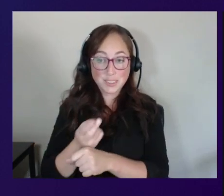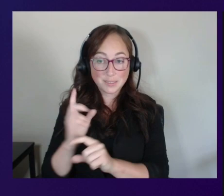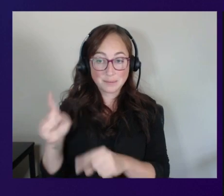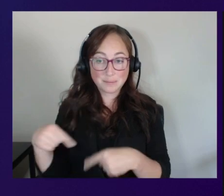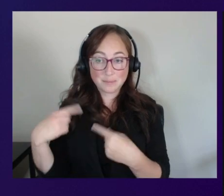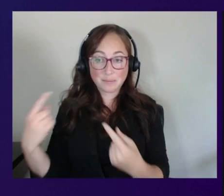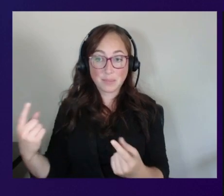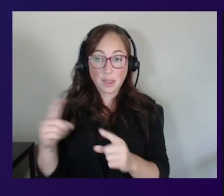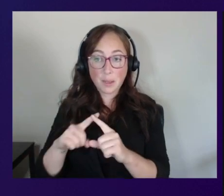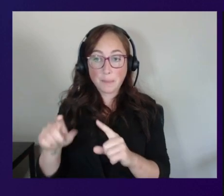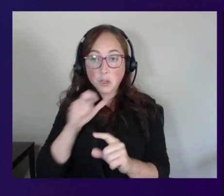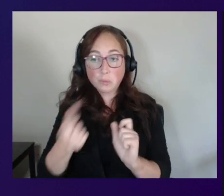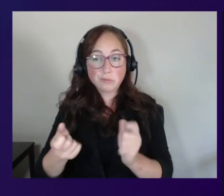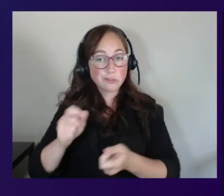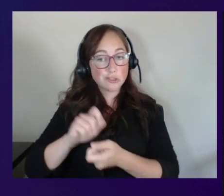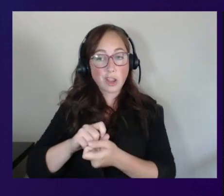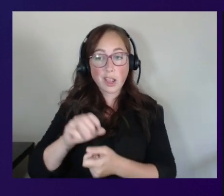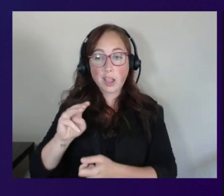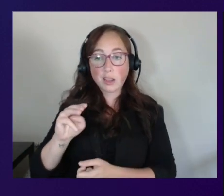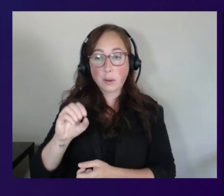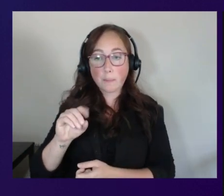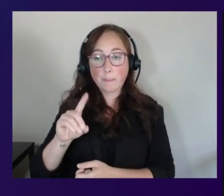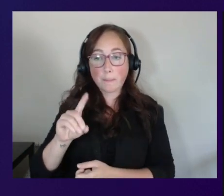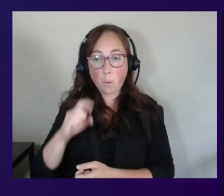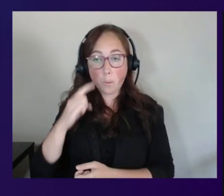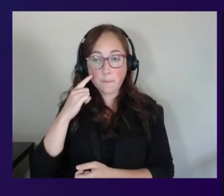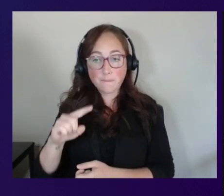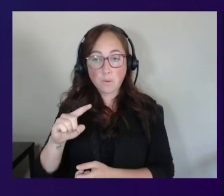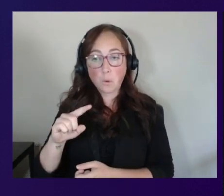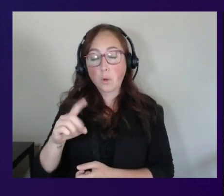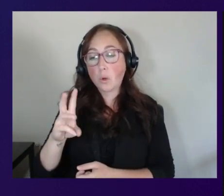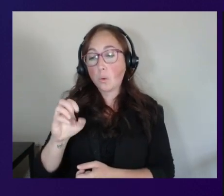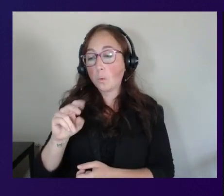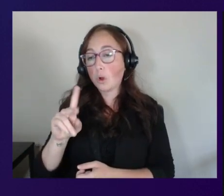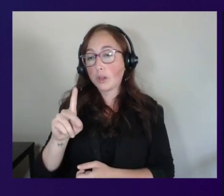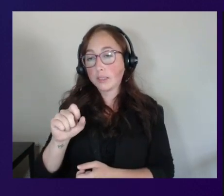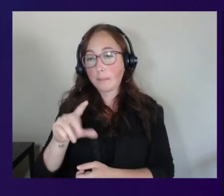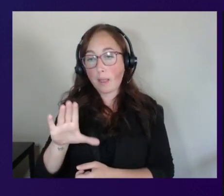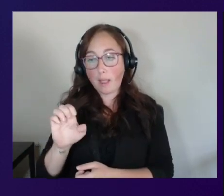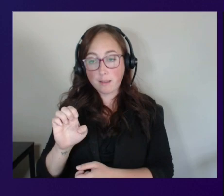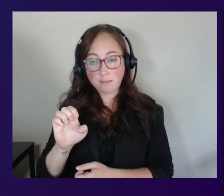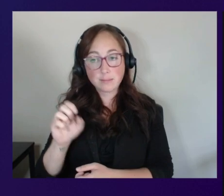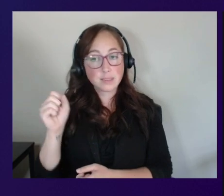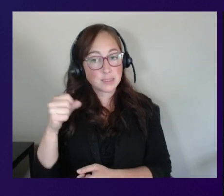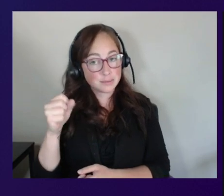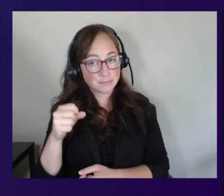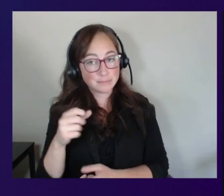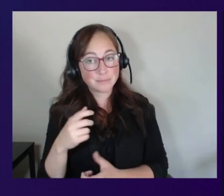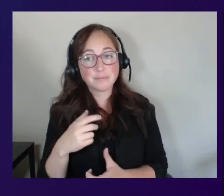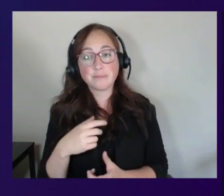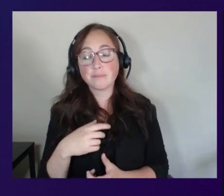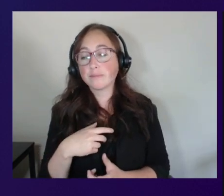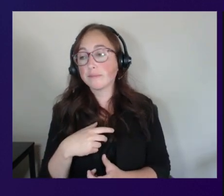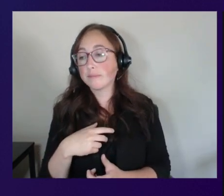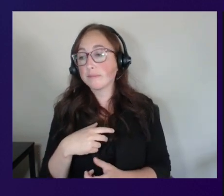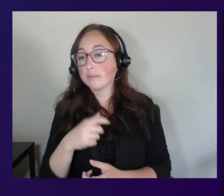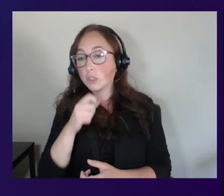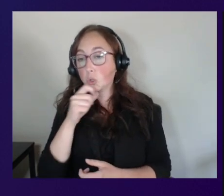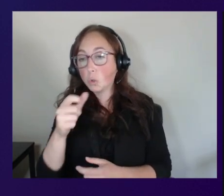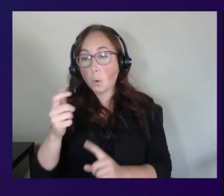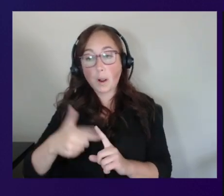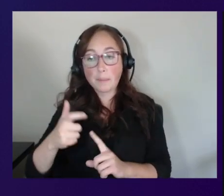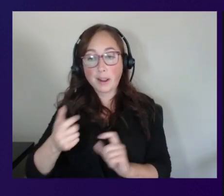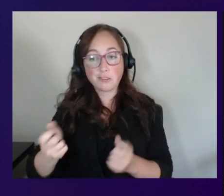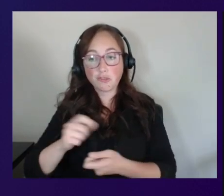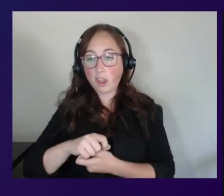running mode or the configuration on that workspace and so for those users that yeah you may not want to make those automatic adjustments you can opt